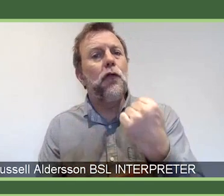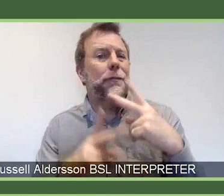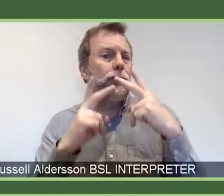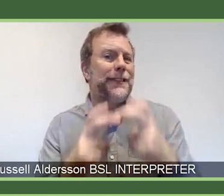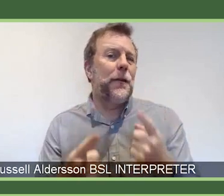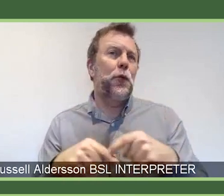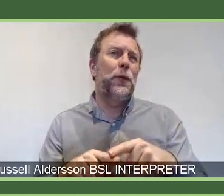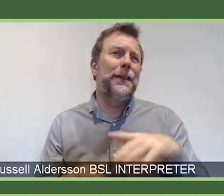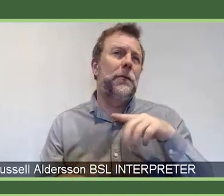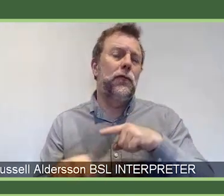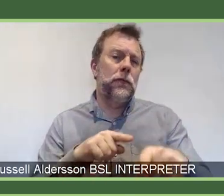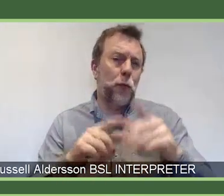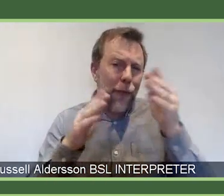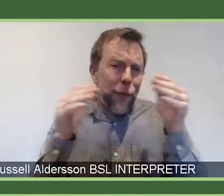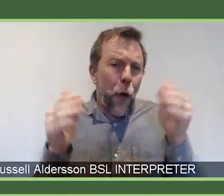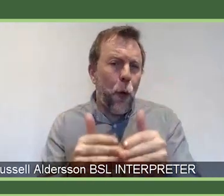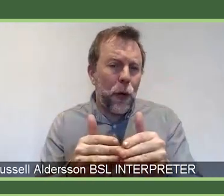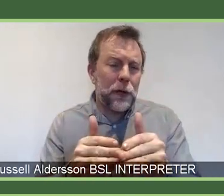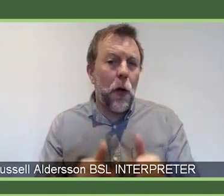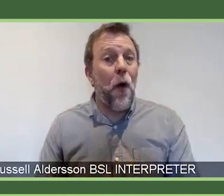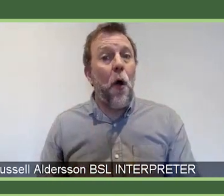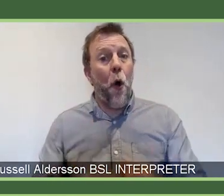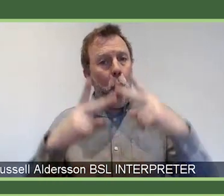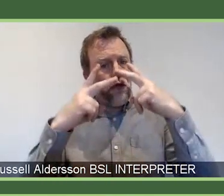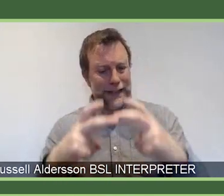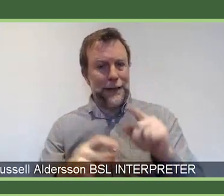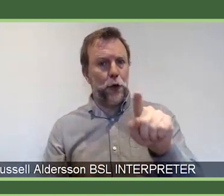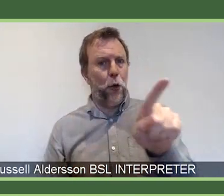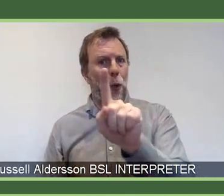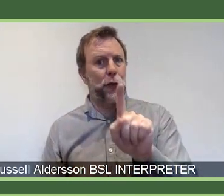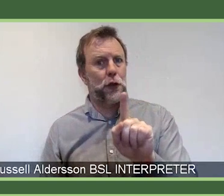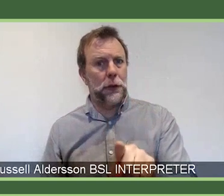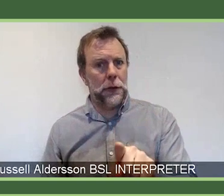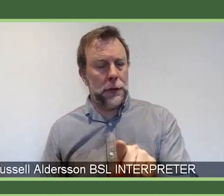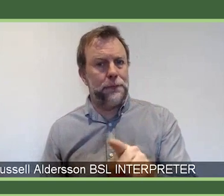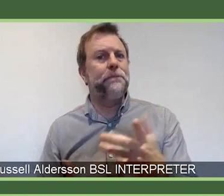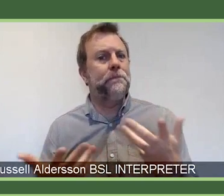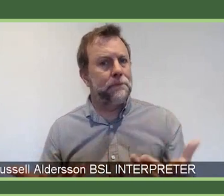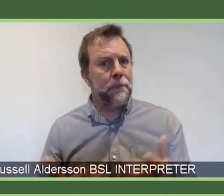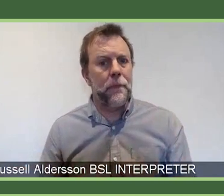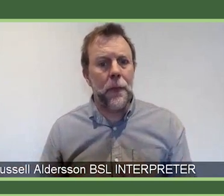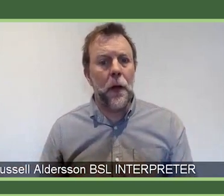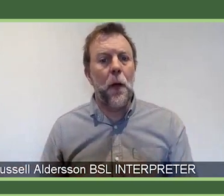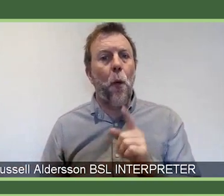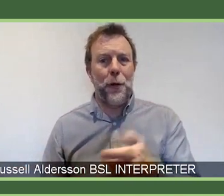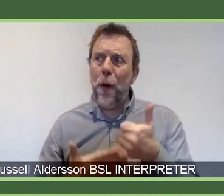trying to focus on the fundamental research questions, which are going to drive our understanding of